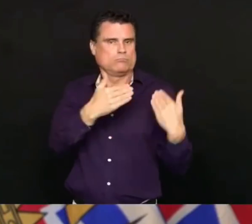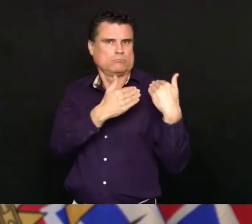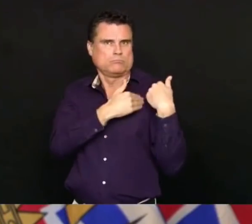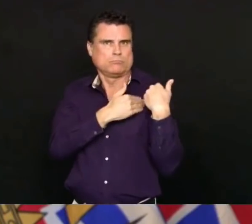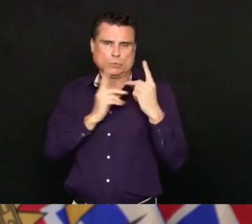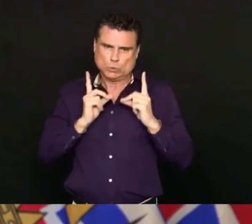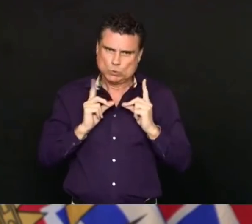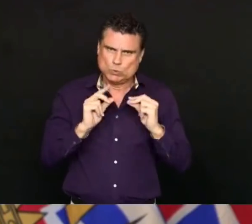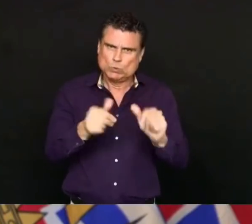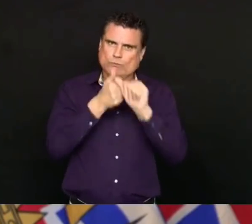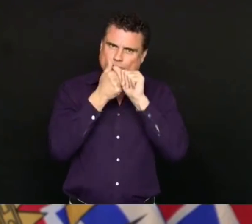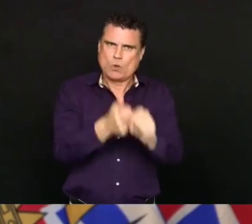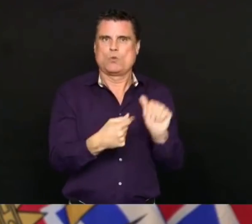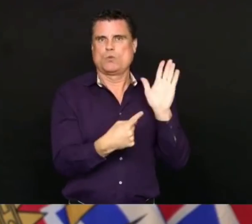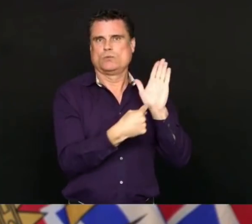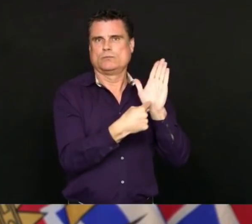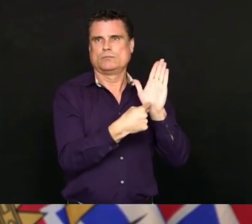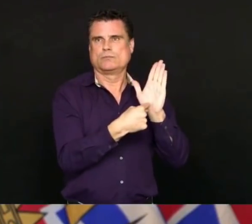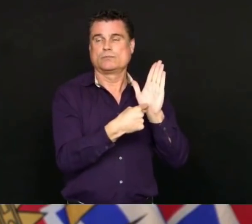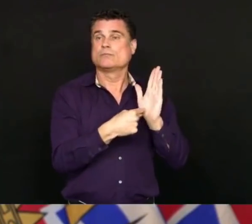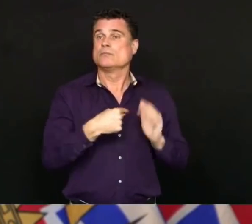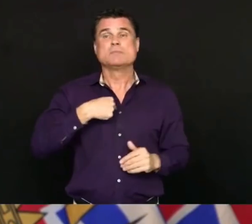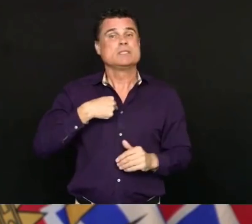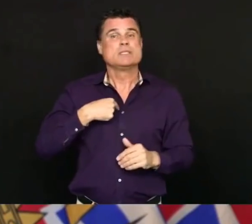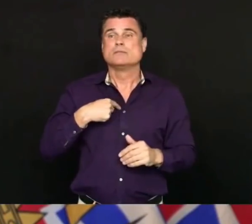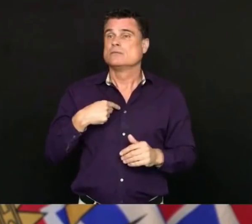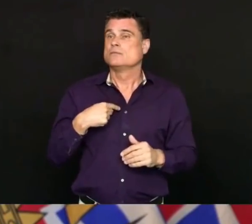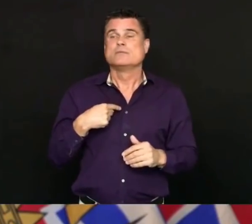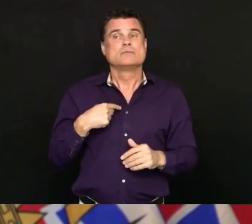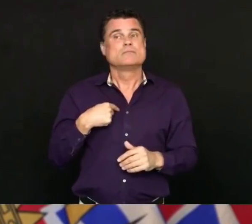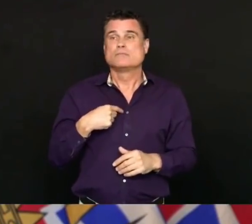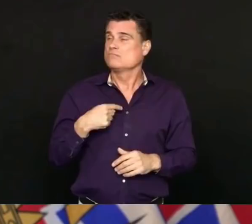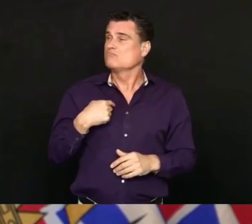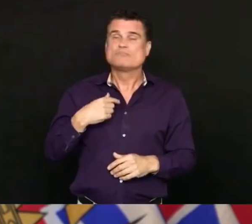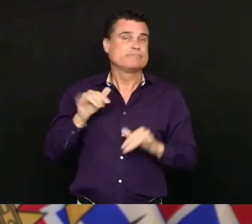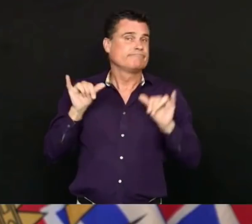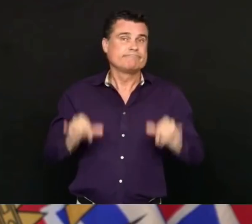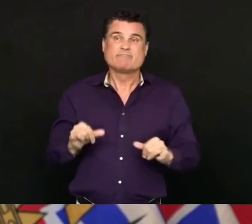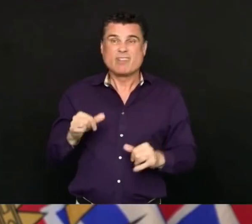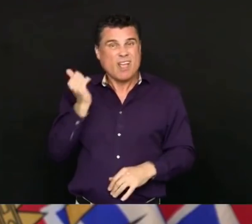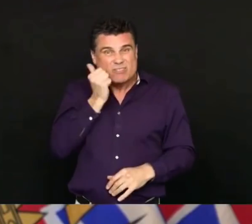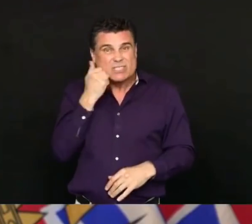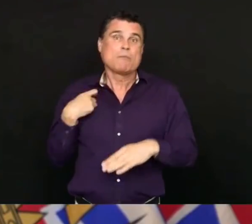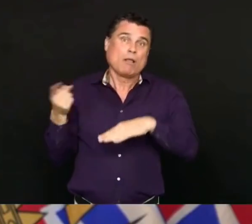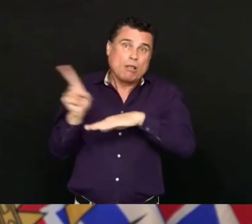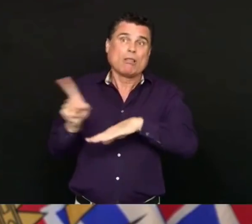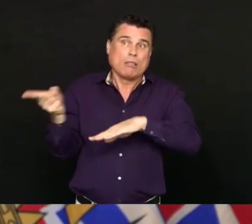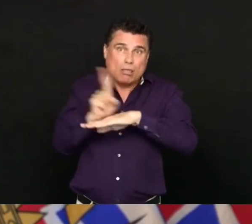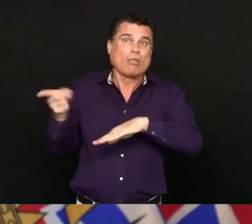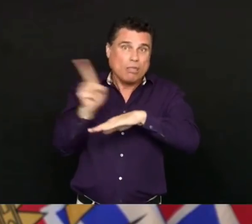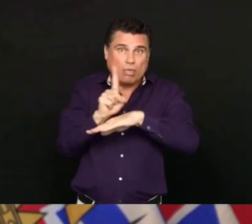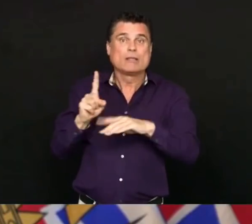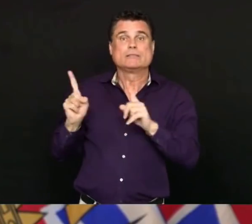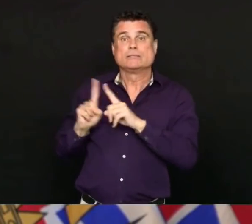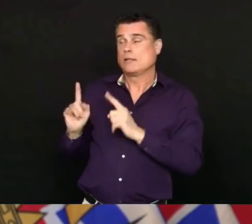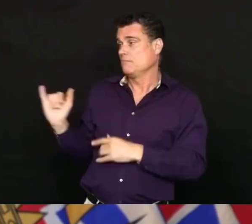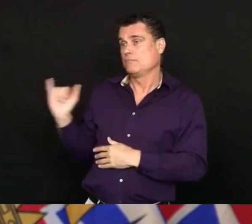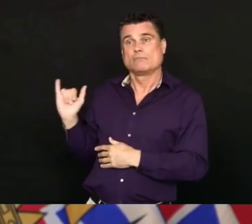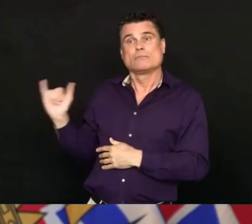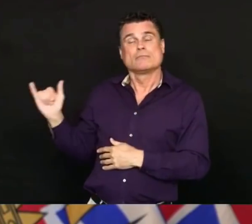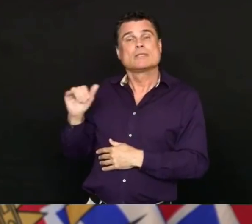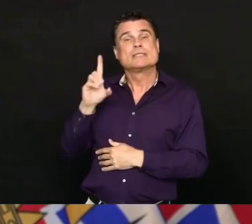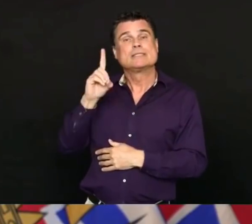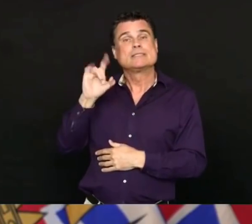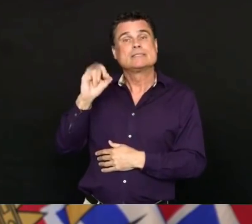needed. It is so important for all of us to keep going with everything that we are doing now. It is